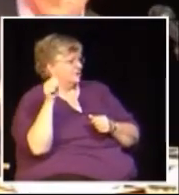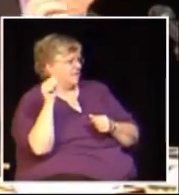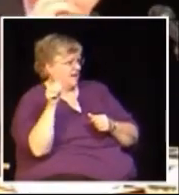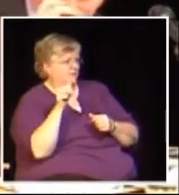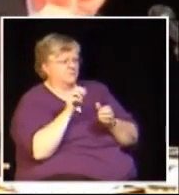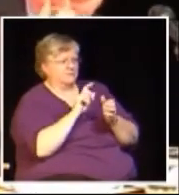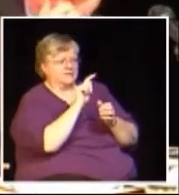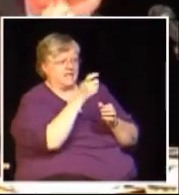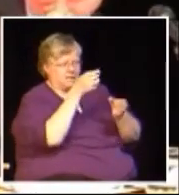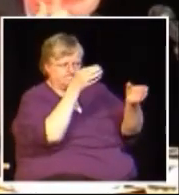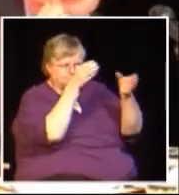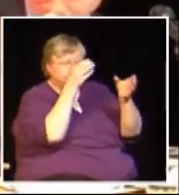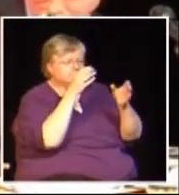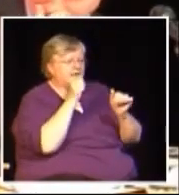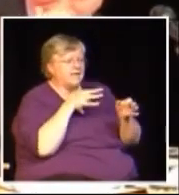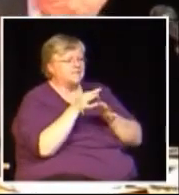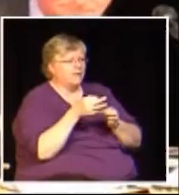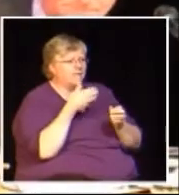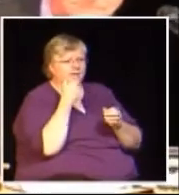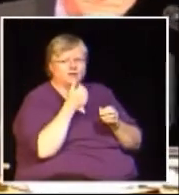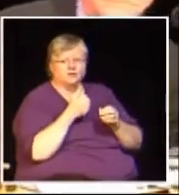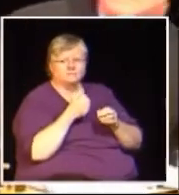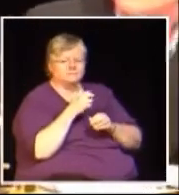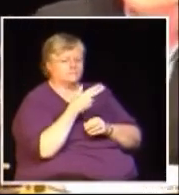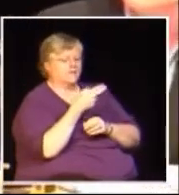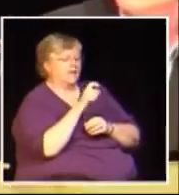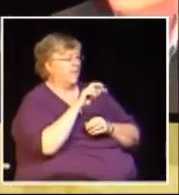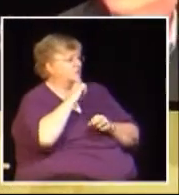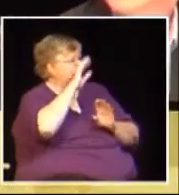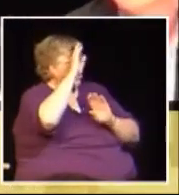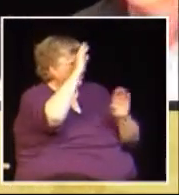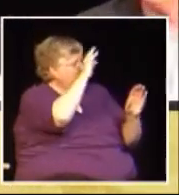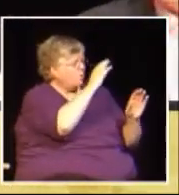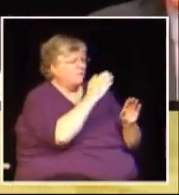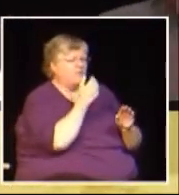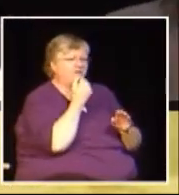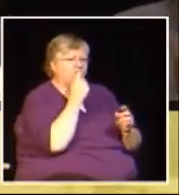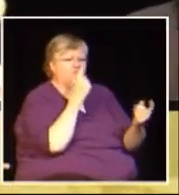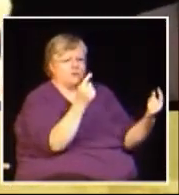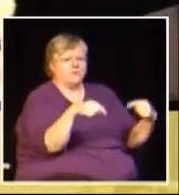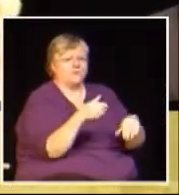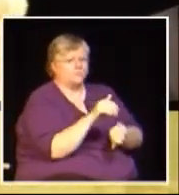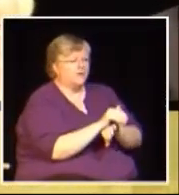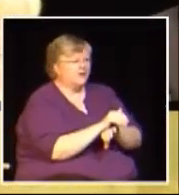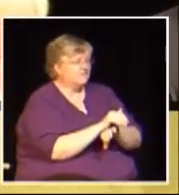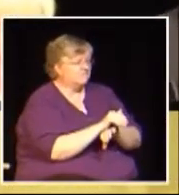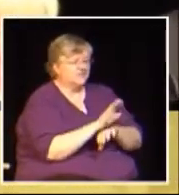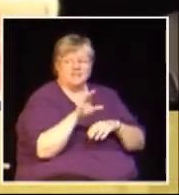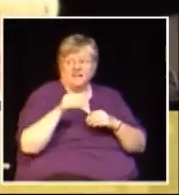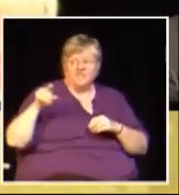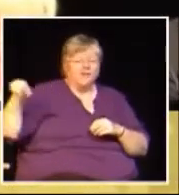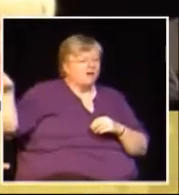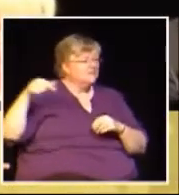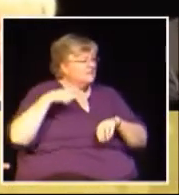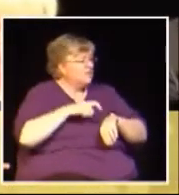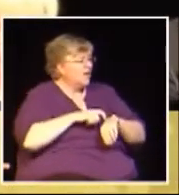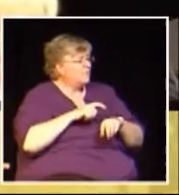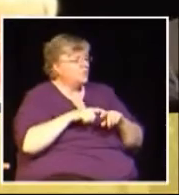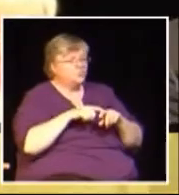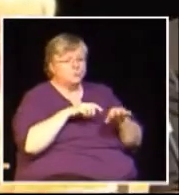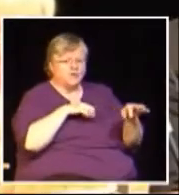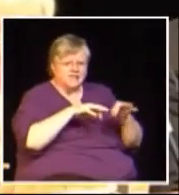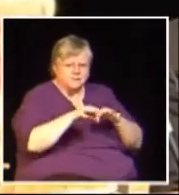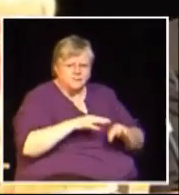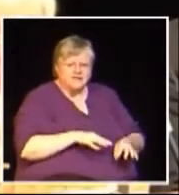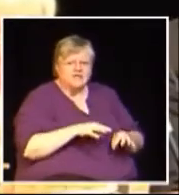CA tax expert who can much better explain the details. Hi, thank you very much for coming out and giving us the opportunity to